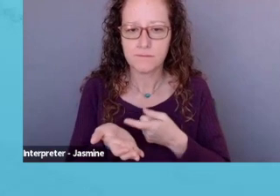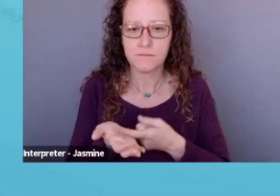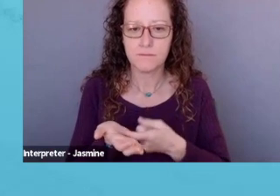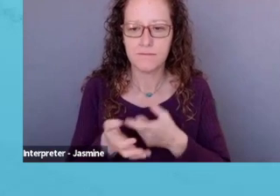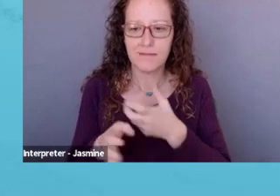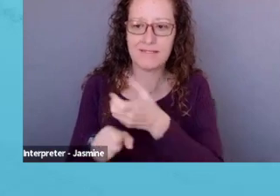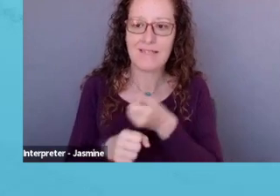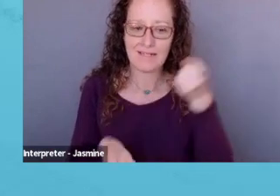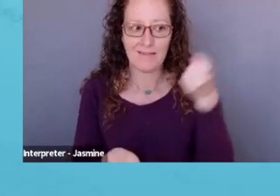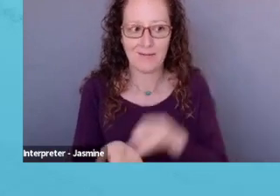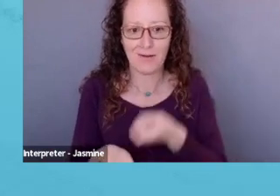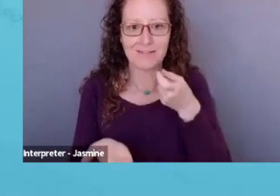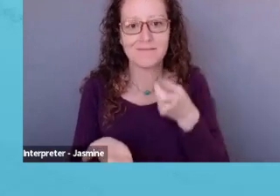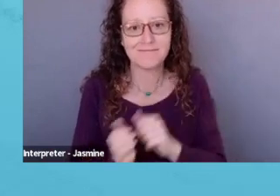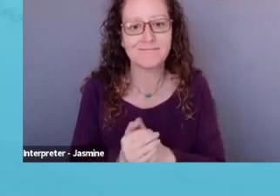grant.